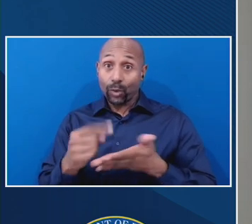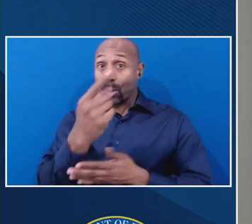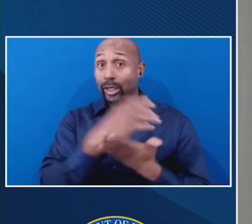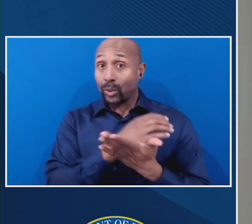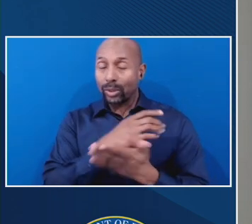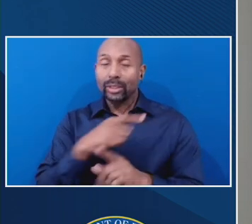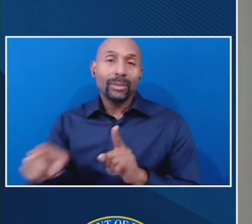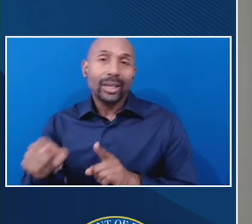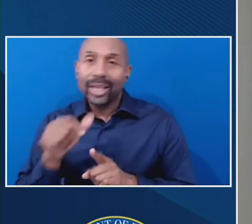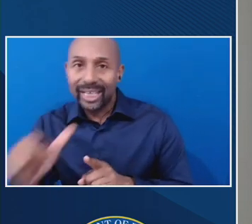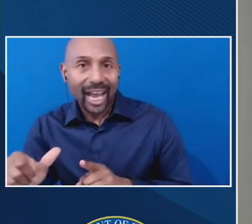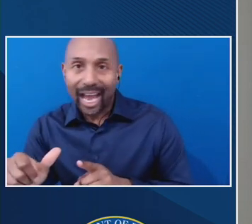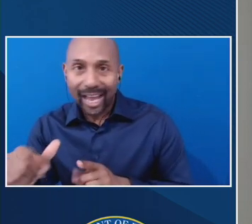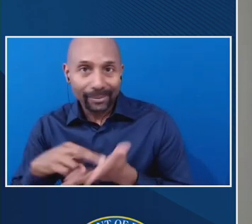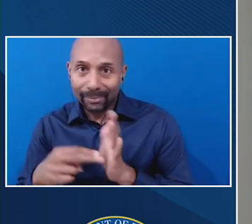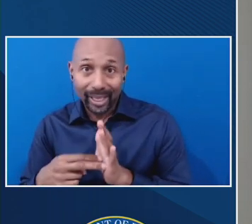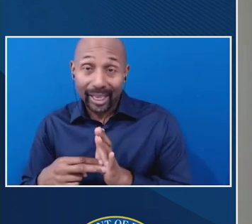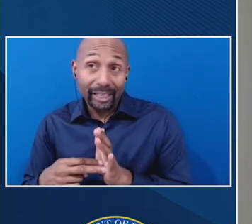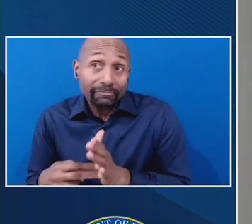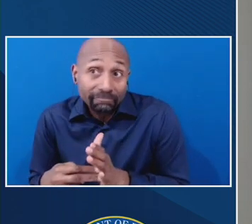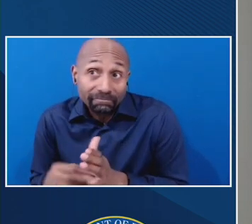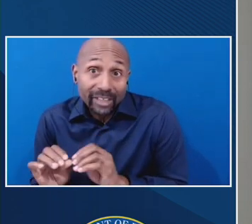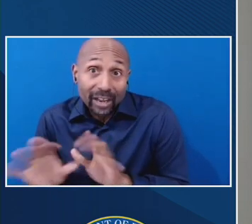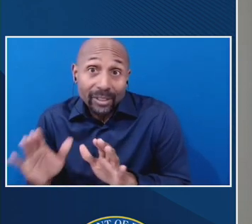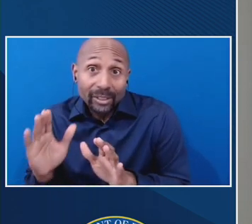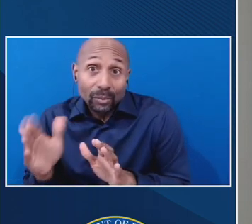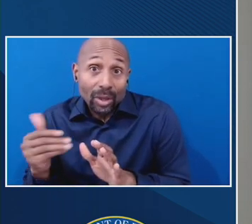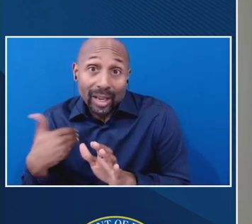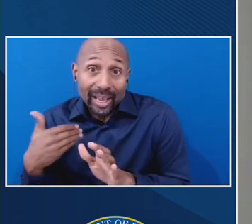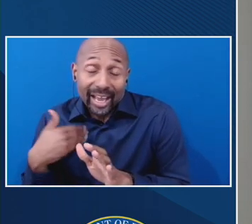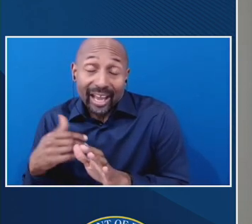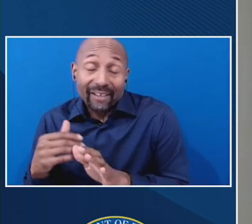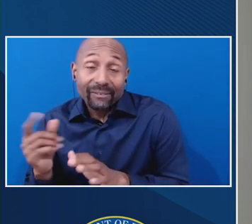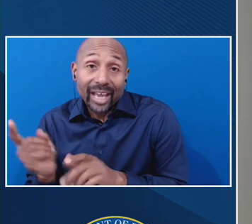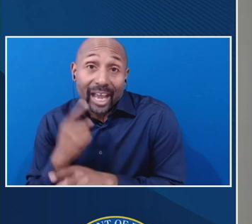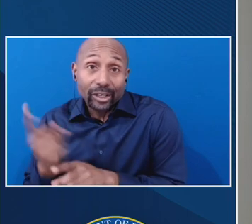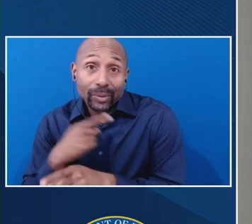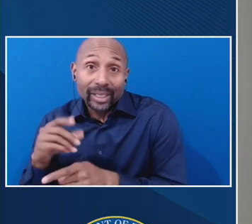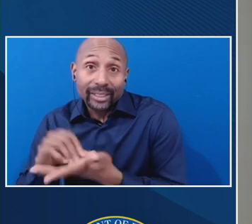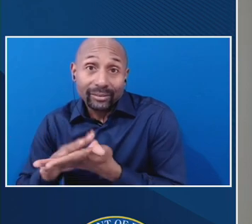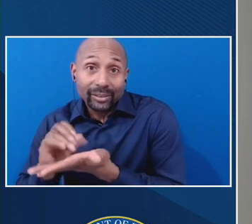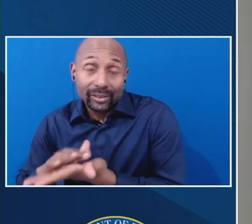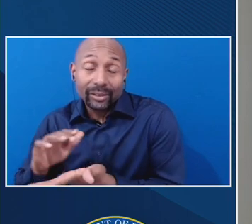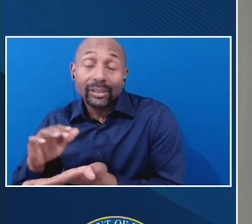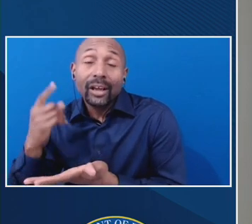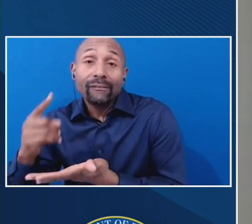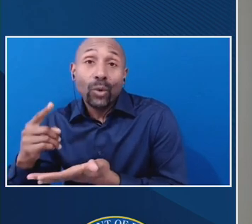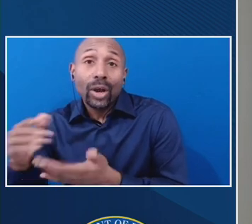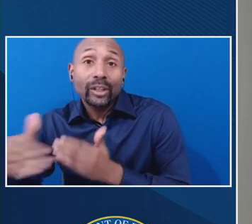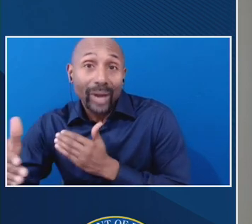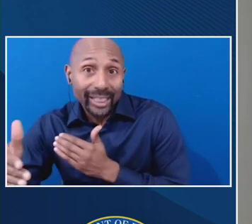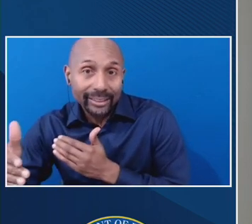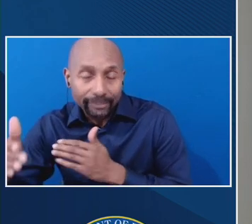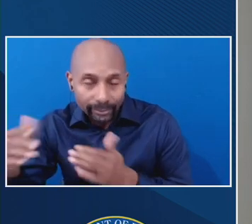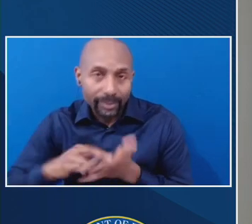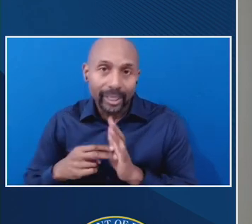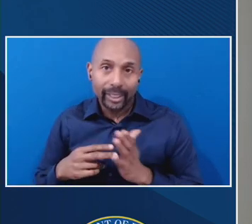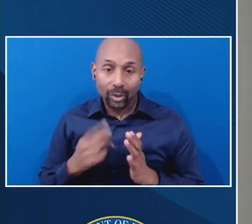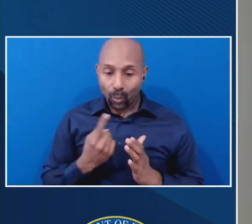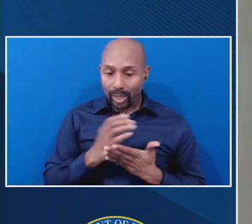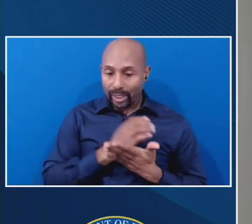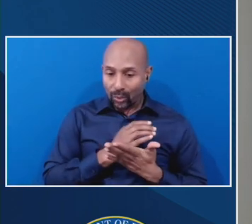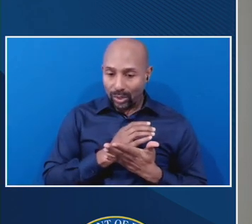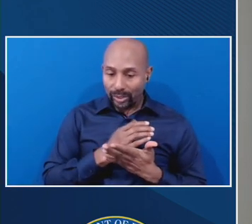have accurate attendance records for the remaining courses. So you would not know whether the students, um, uh, records from that one course were sufficient.